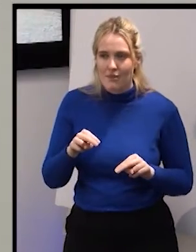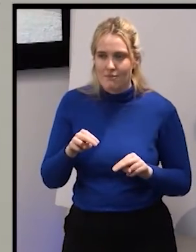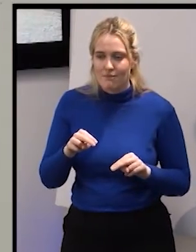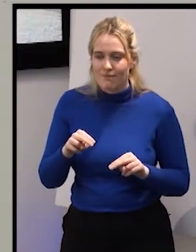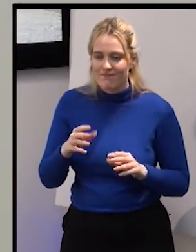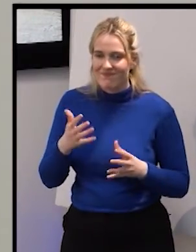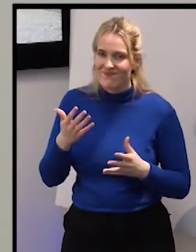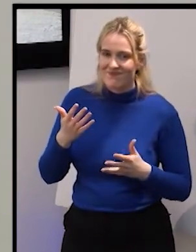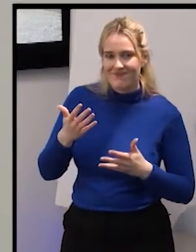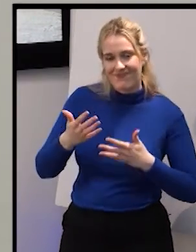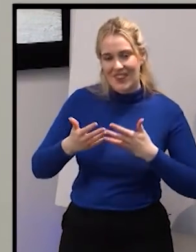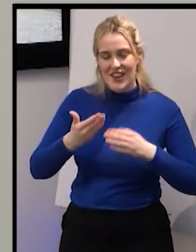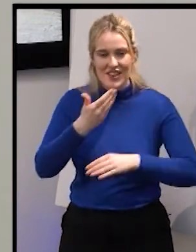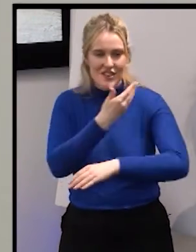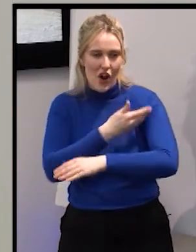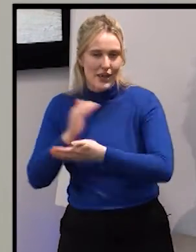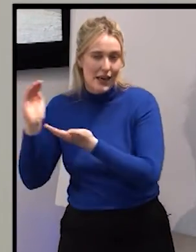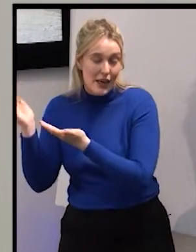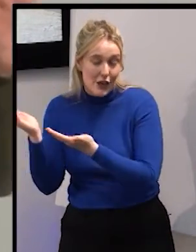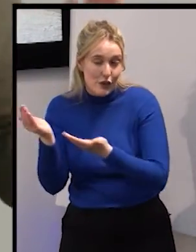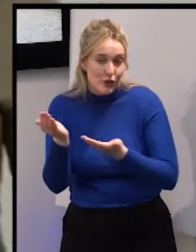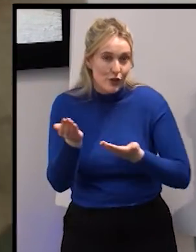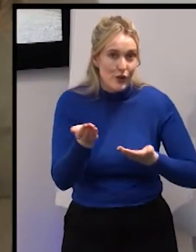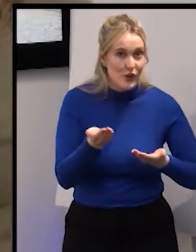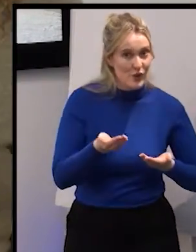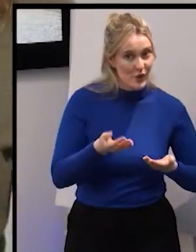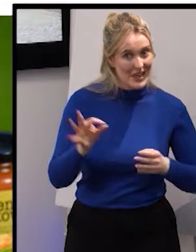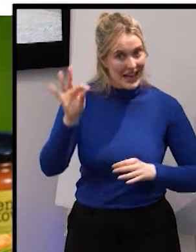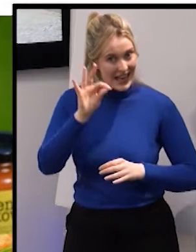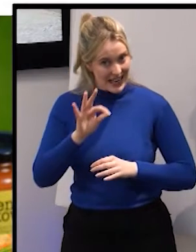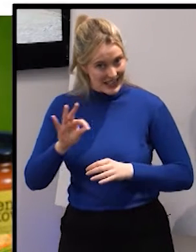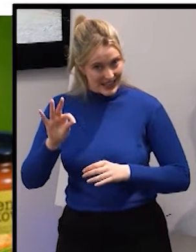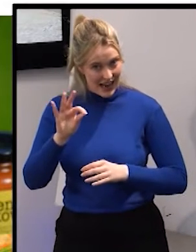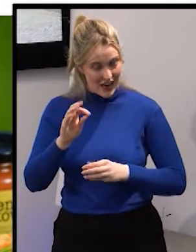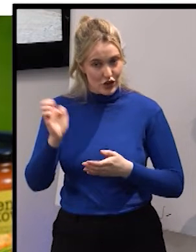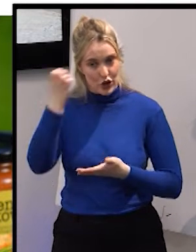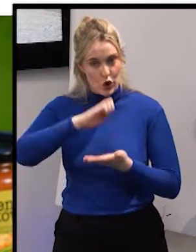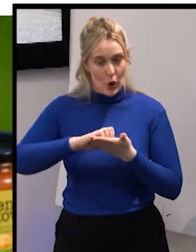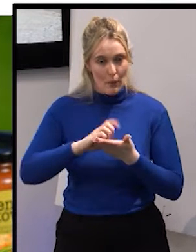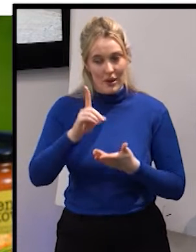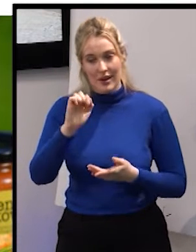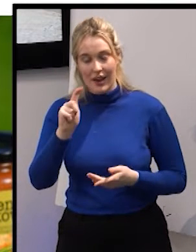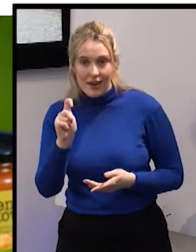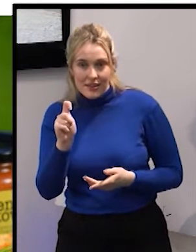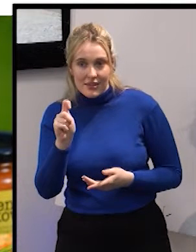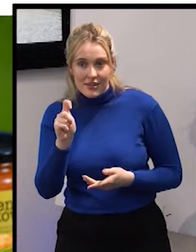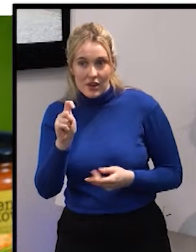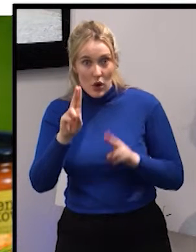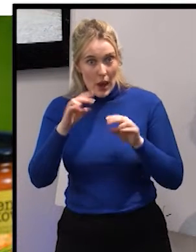and insights as ingredients to incorporate them further in this delicious type of food